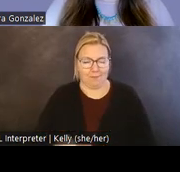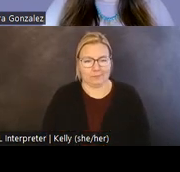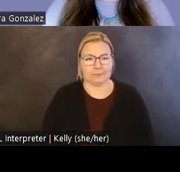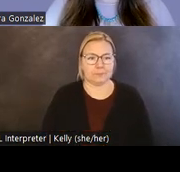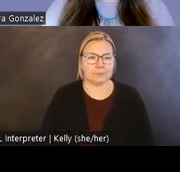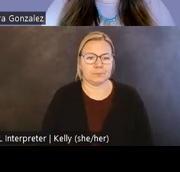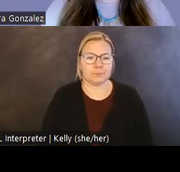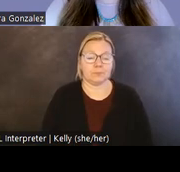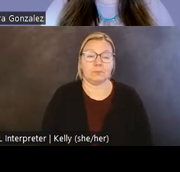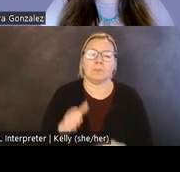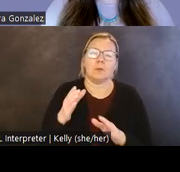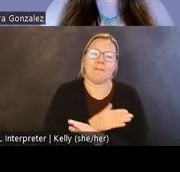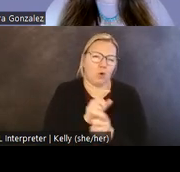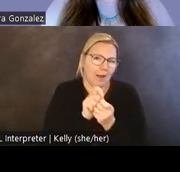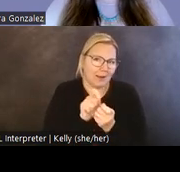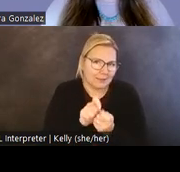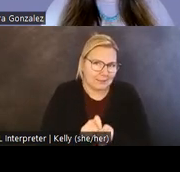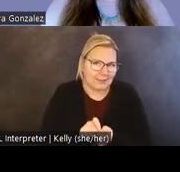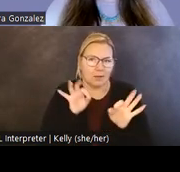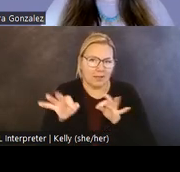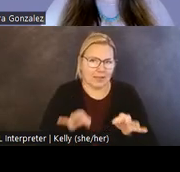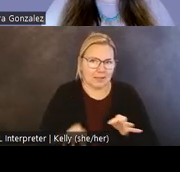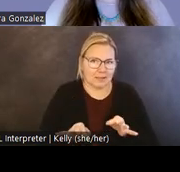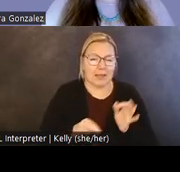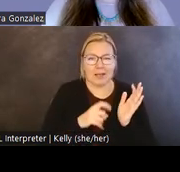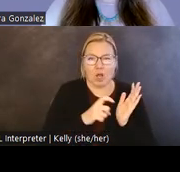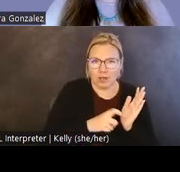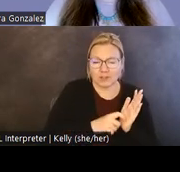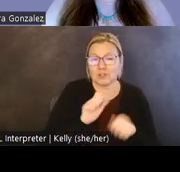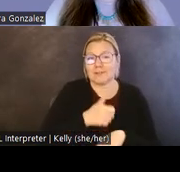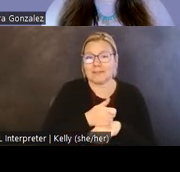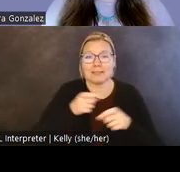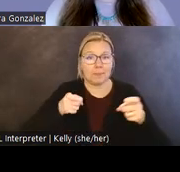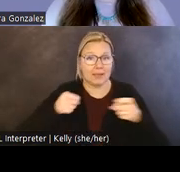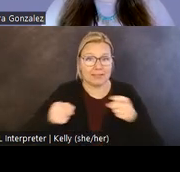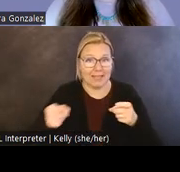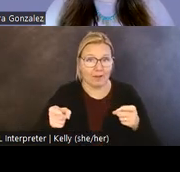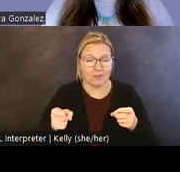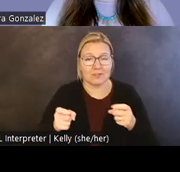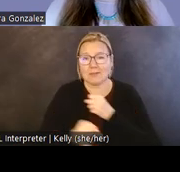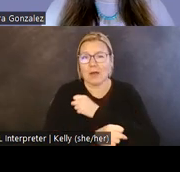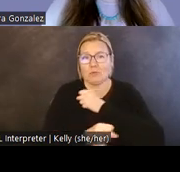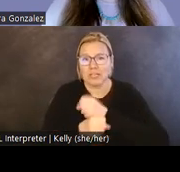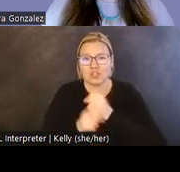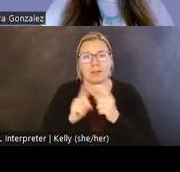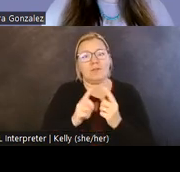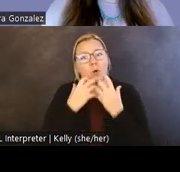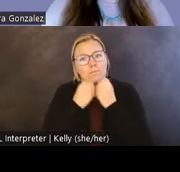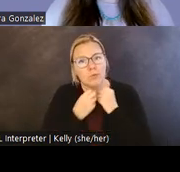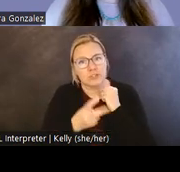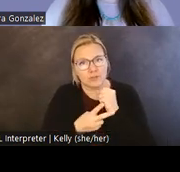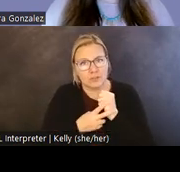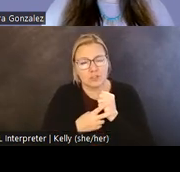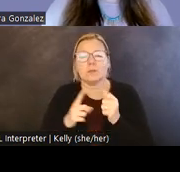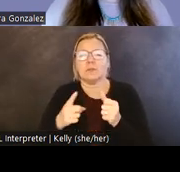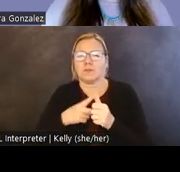Before I detail how field methods in indigenous archaeology creates a sovereignty based historic preservation plan with Grand Ronde. And want to return to a point